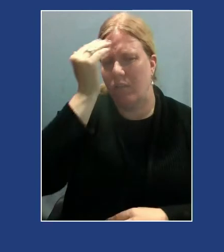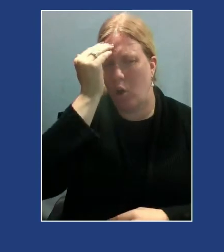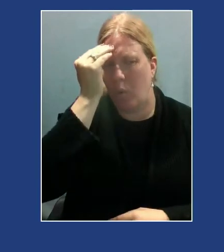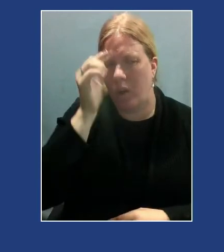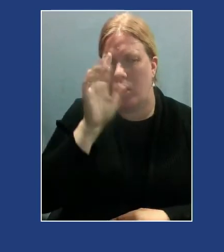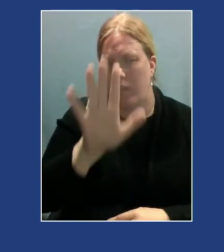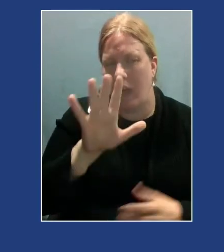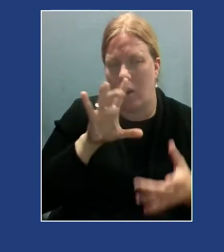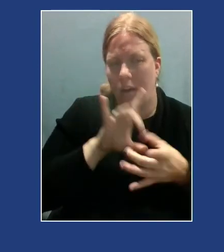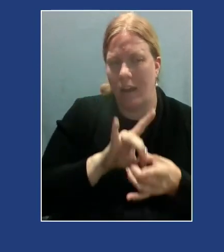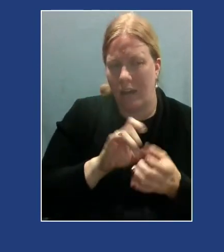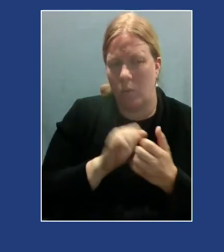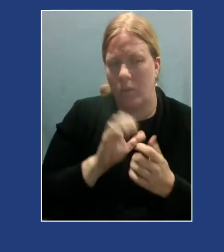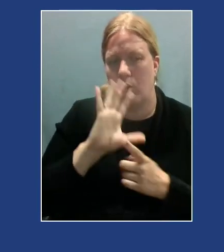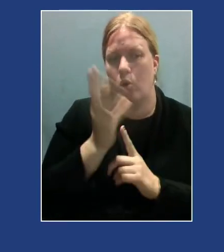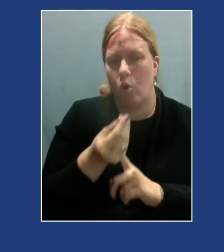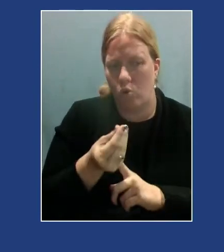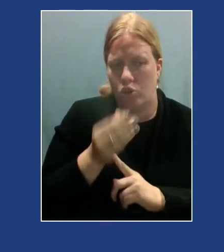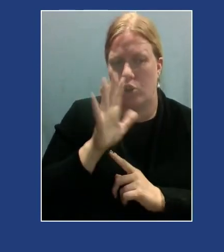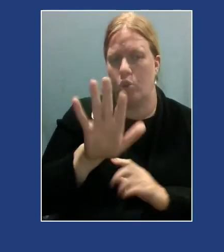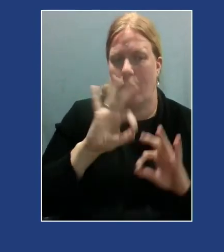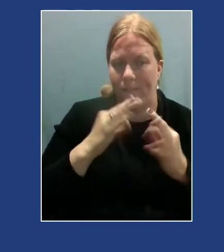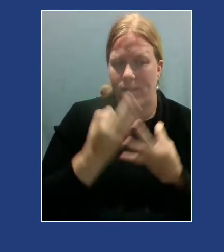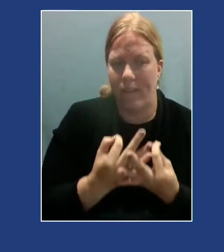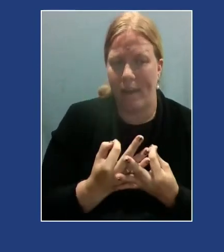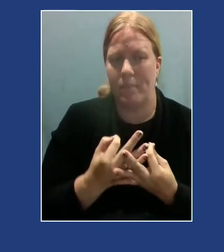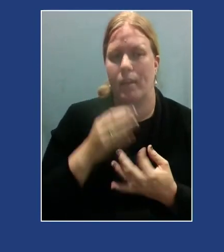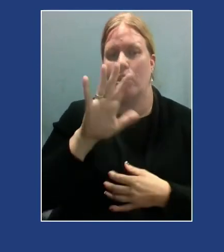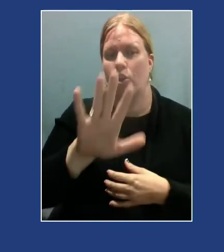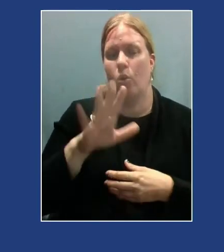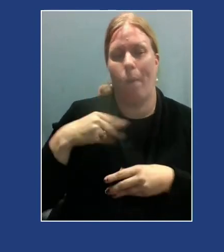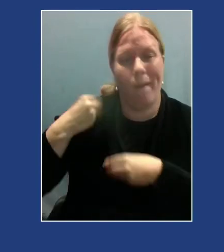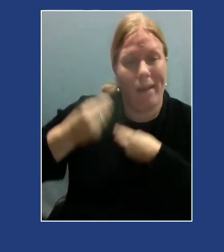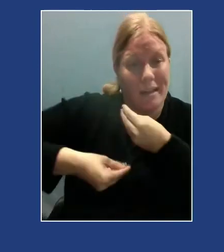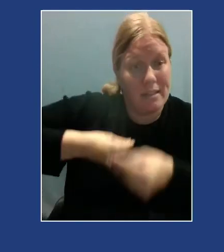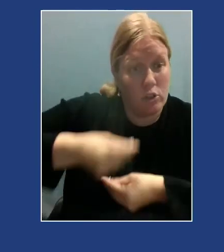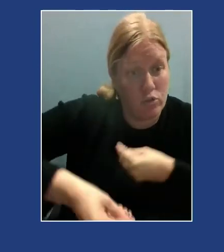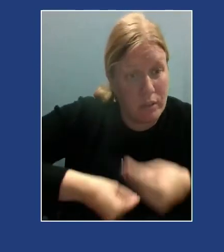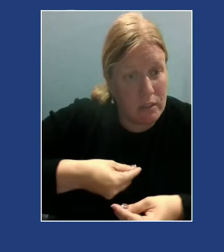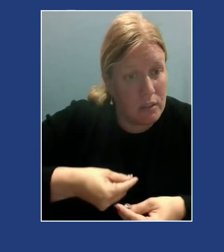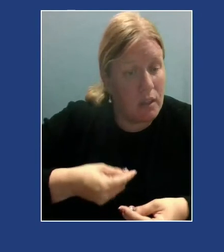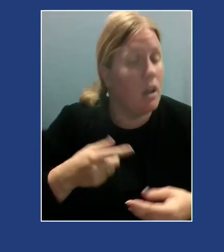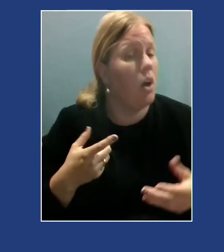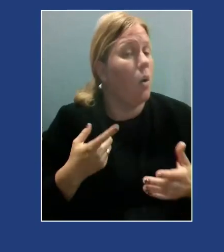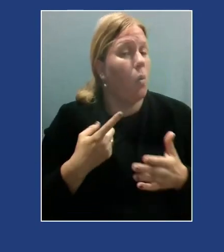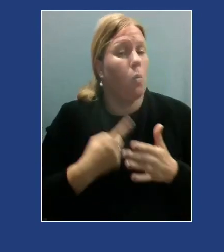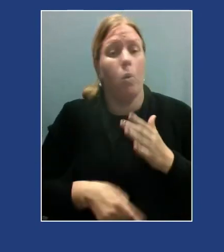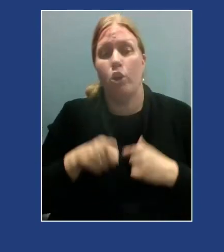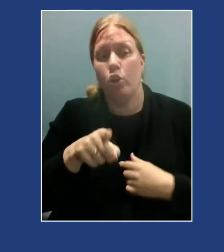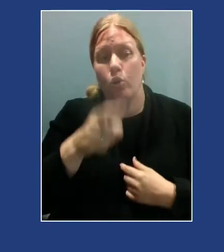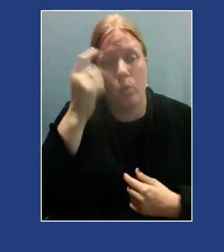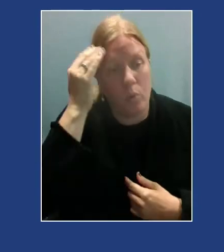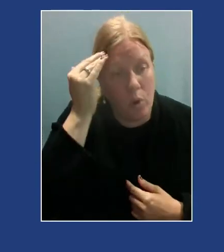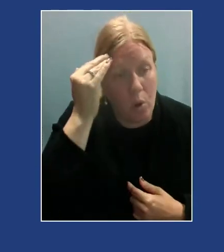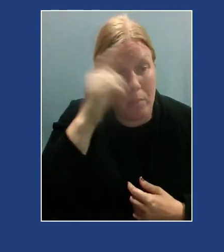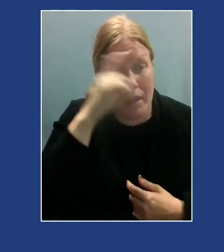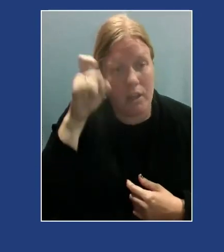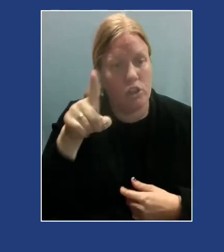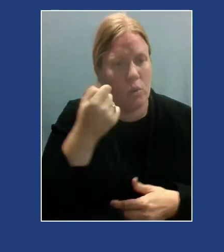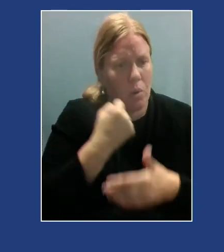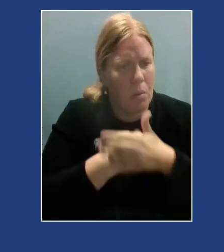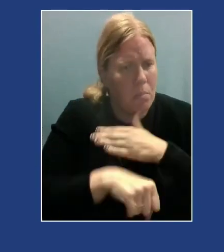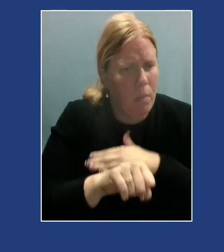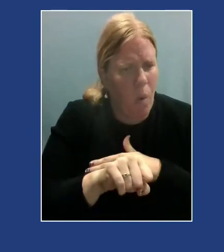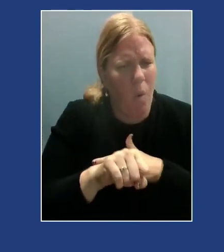culture, that are connected to your family, that are connected to your ancestry? What are the things that you know because you were born and bred to